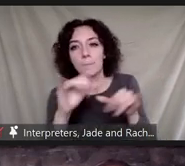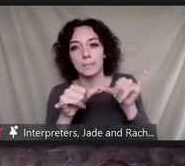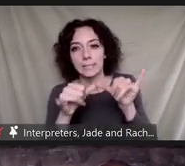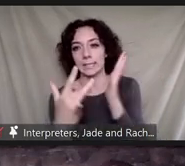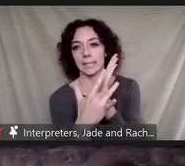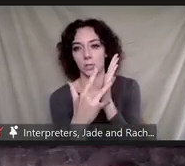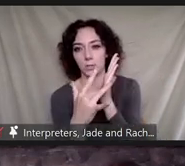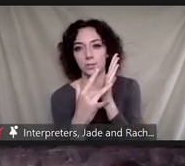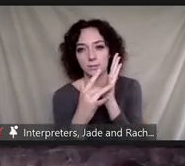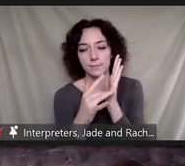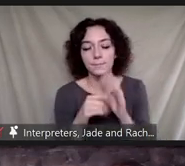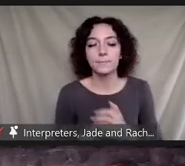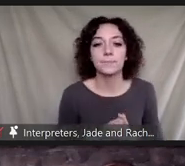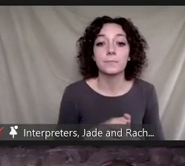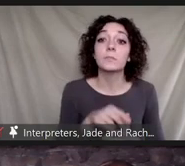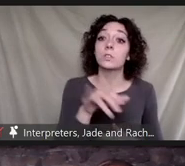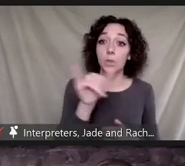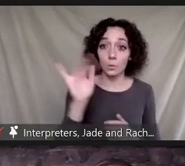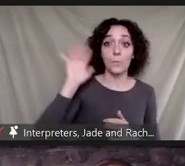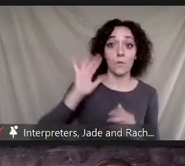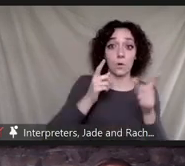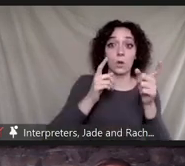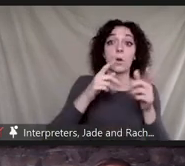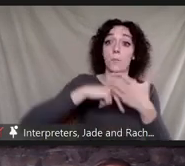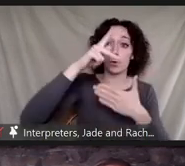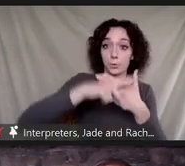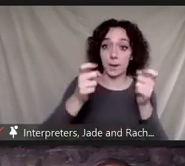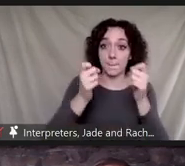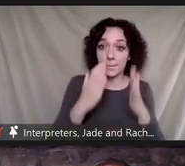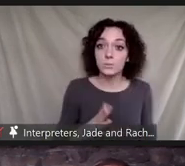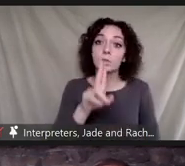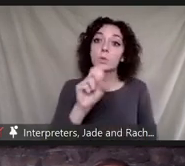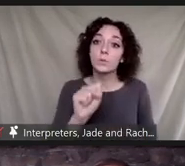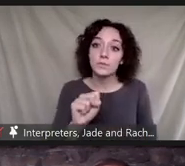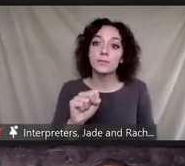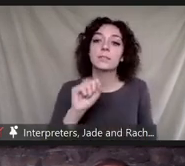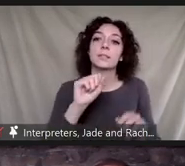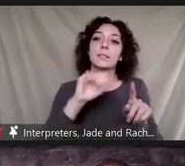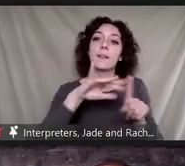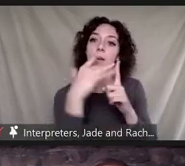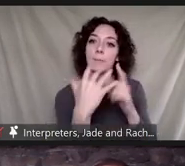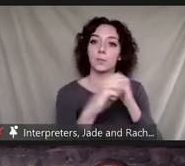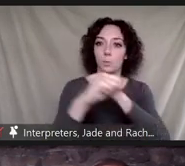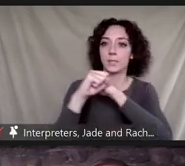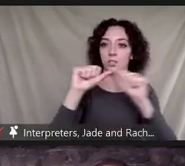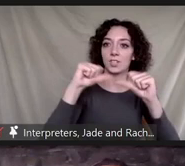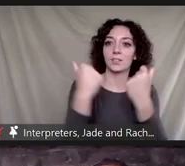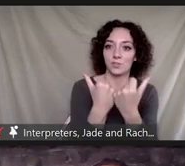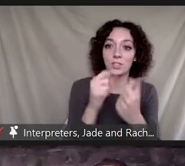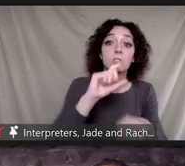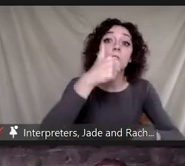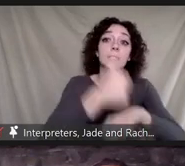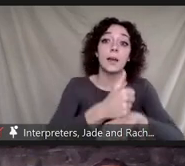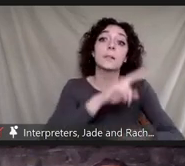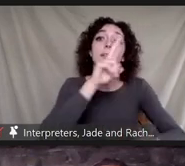dr zimmerman was a program manager at the united states environmental protection agency where she established the national